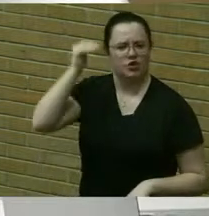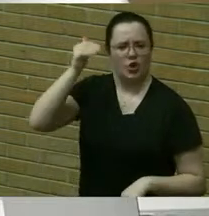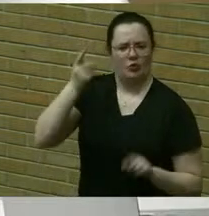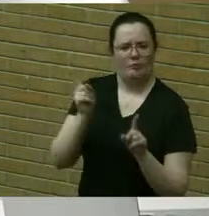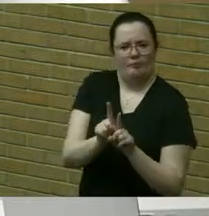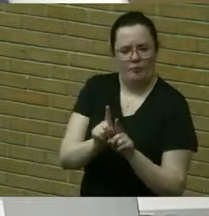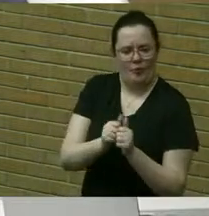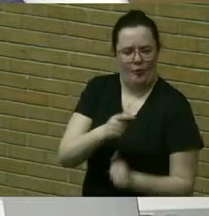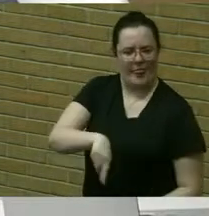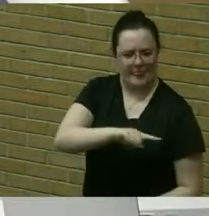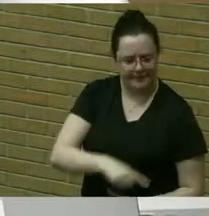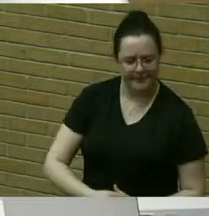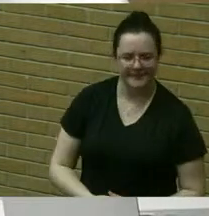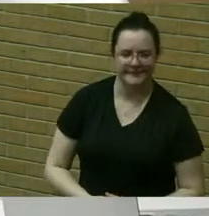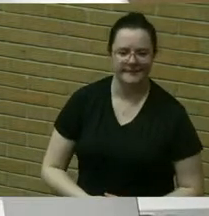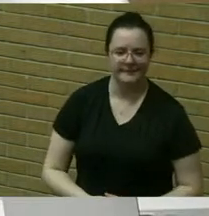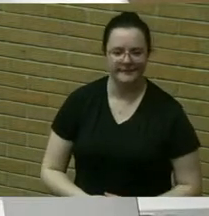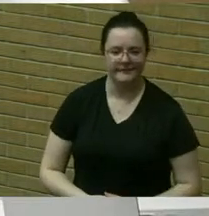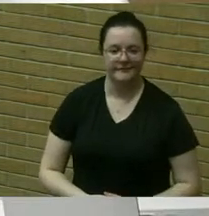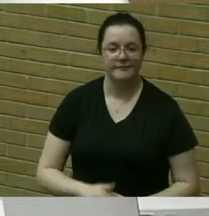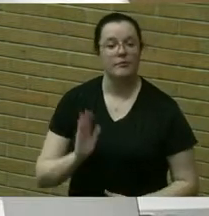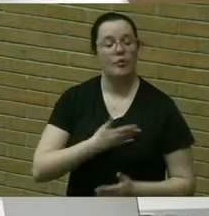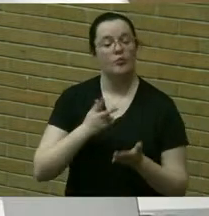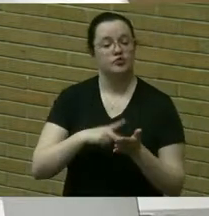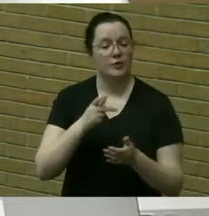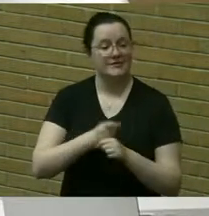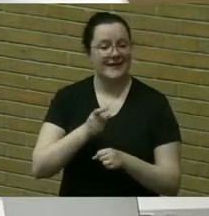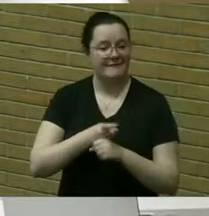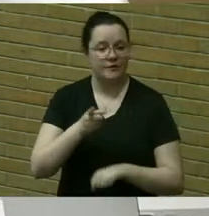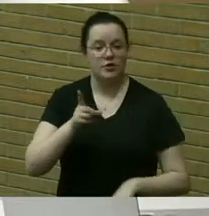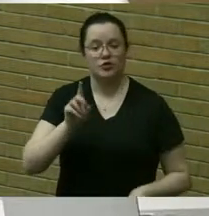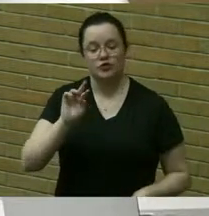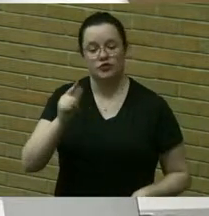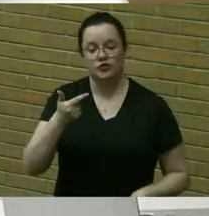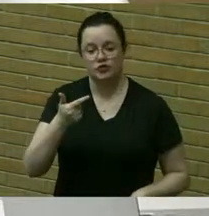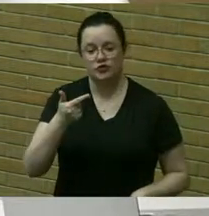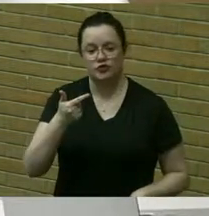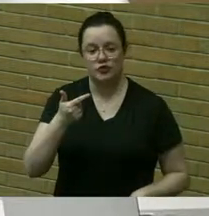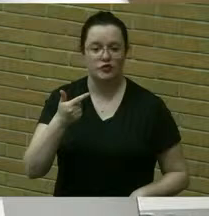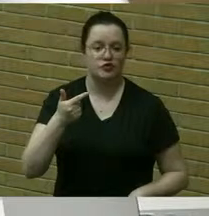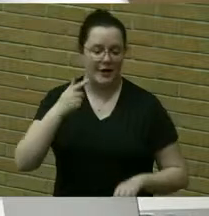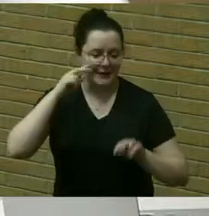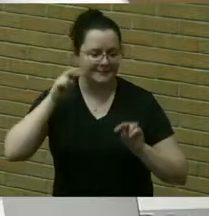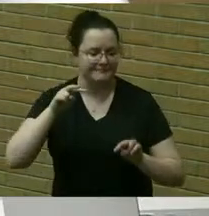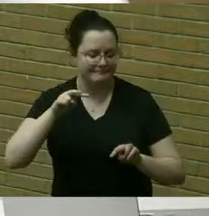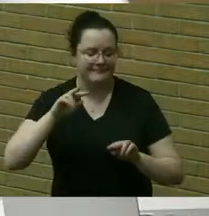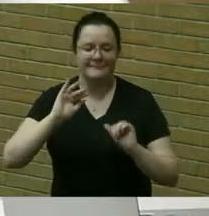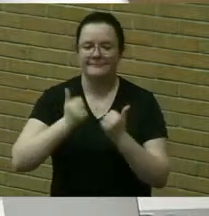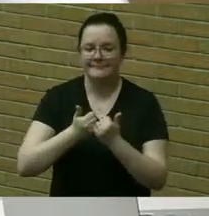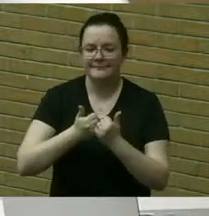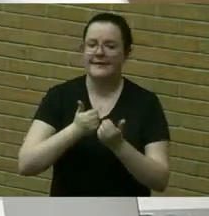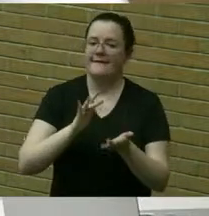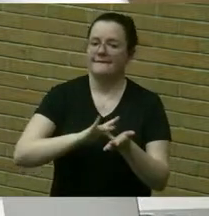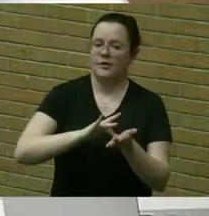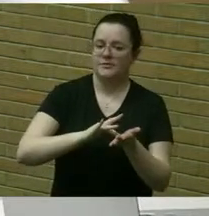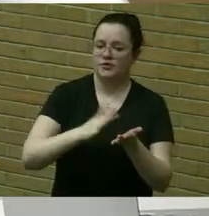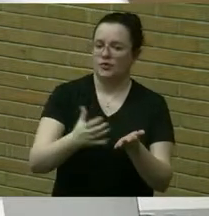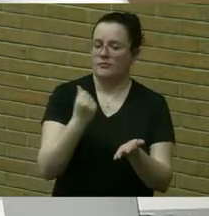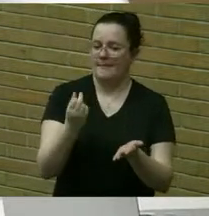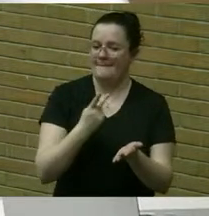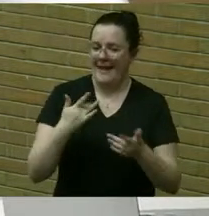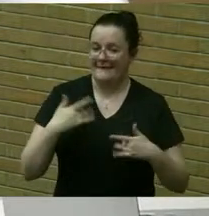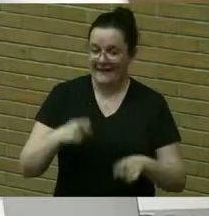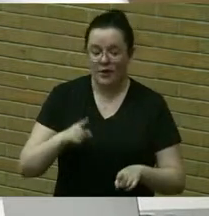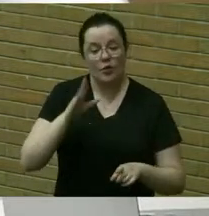our semi-annual drug enforcement agency pharmaceutical take back event will take place at the town of brighton public